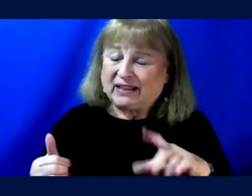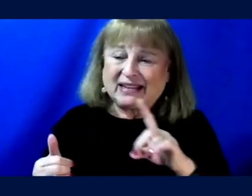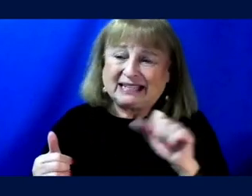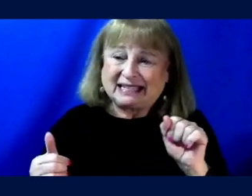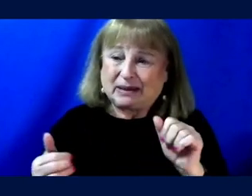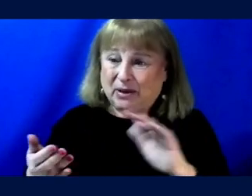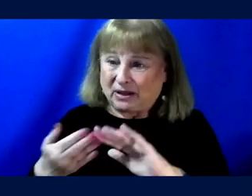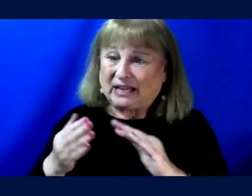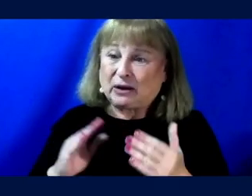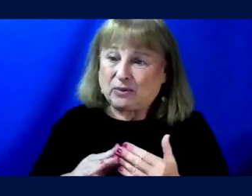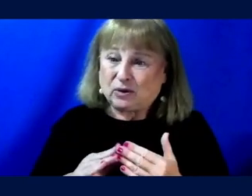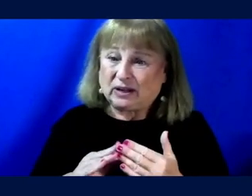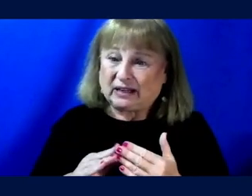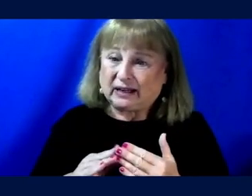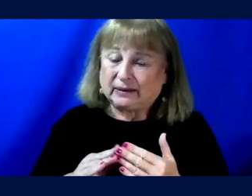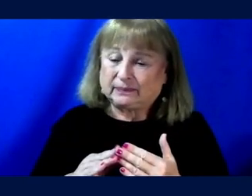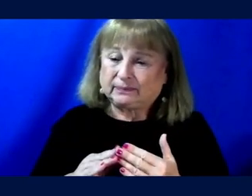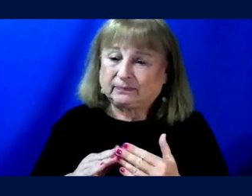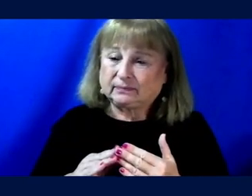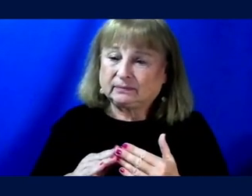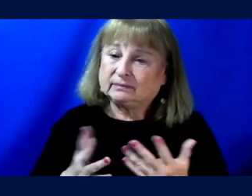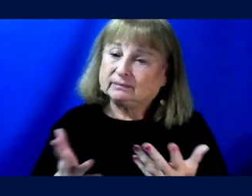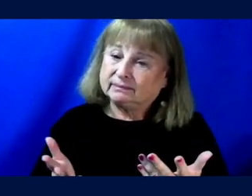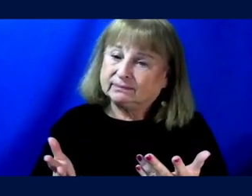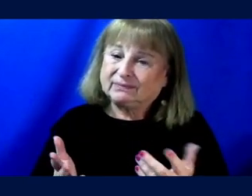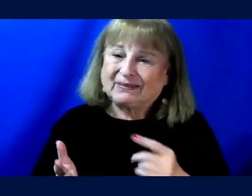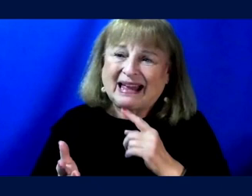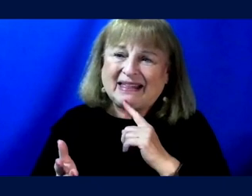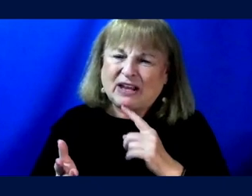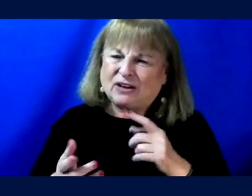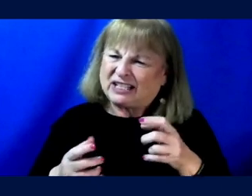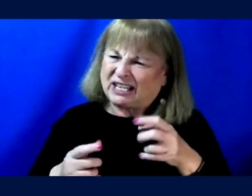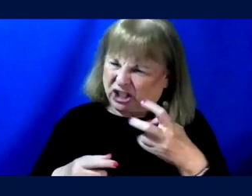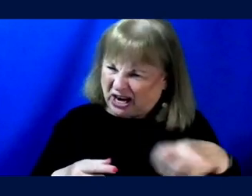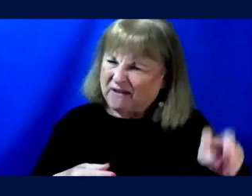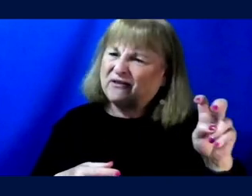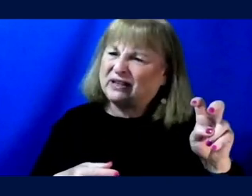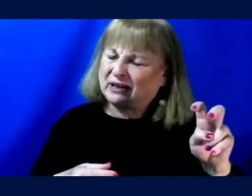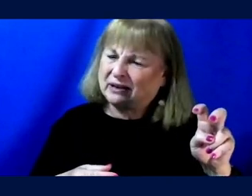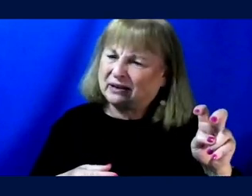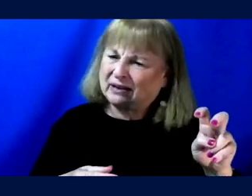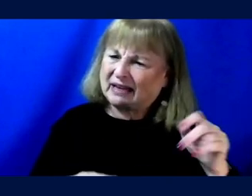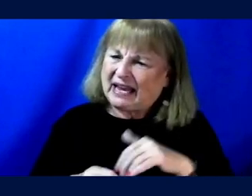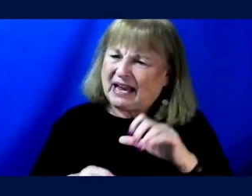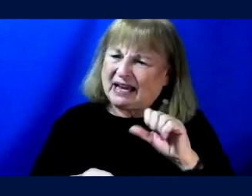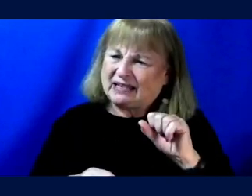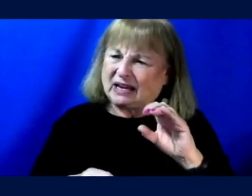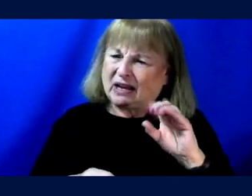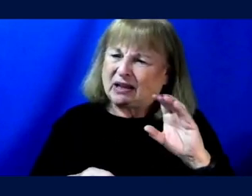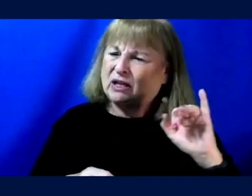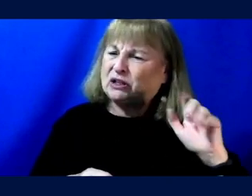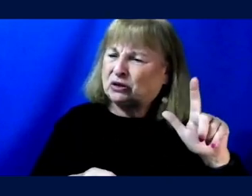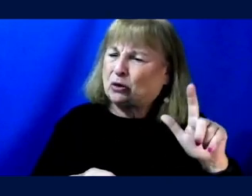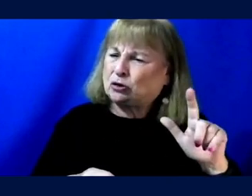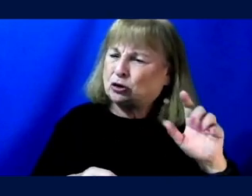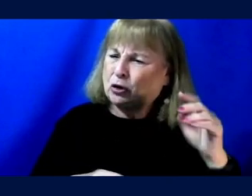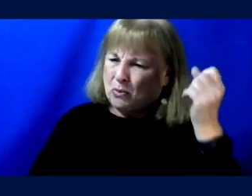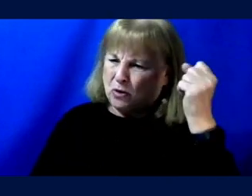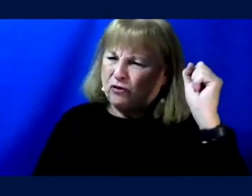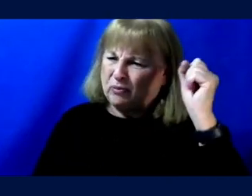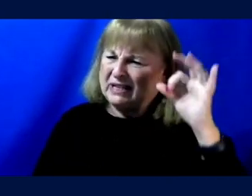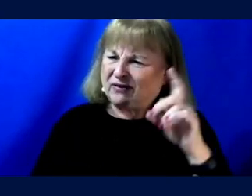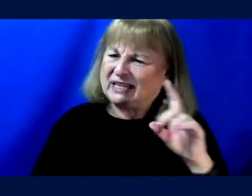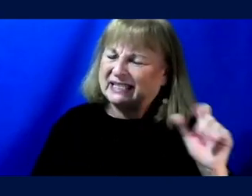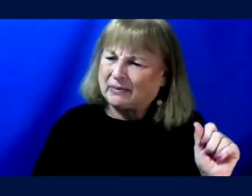community. Um, there's a shift in the social movement of disability.